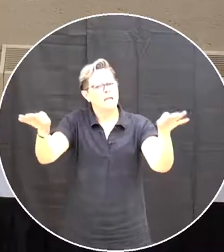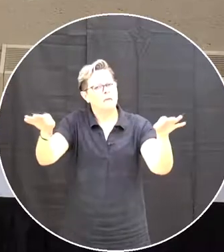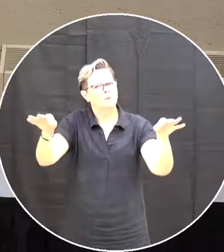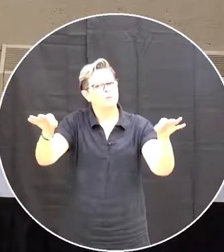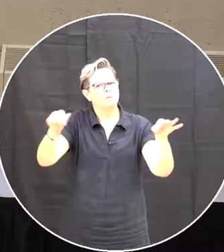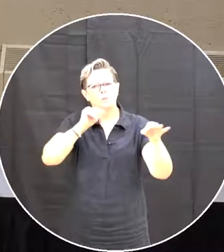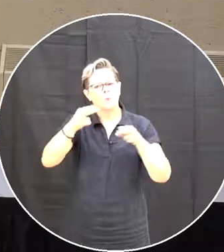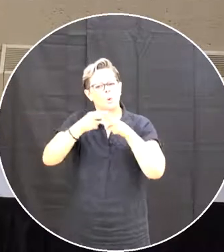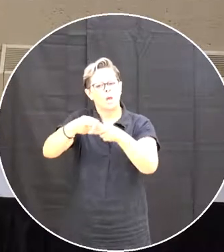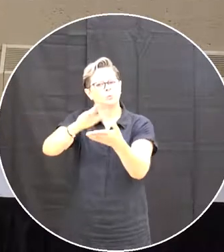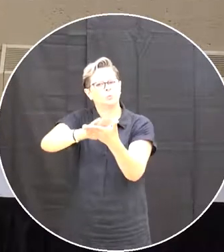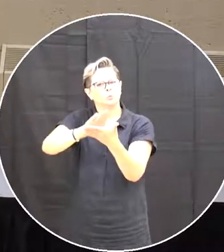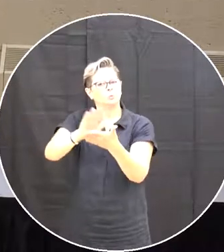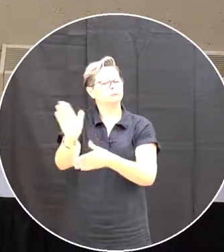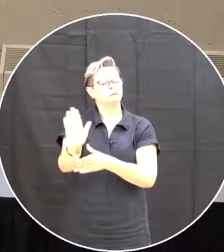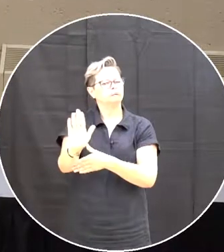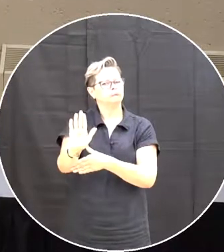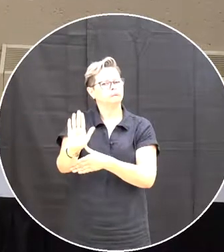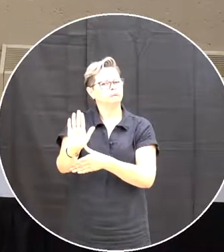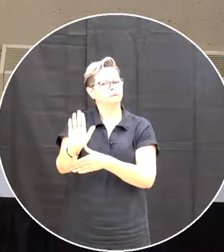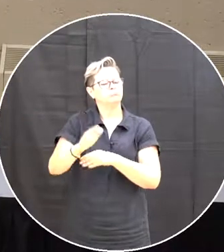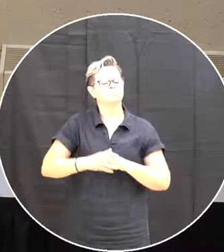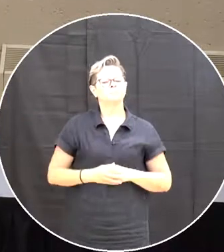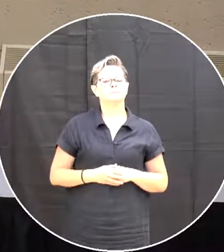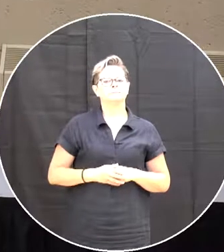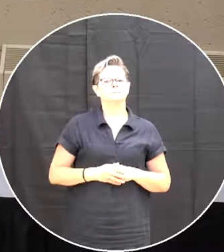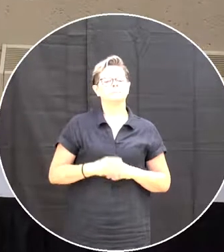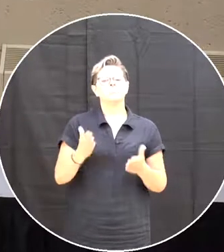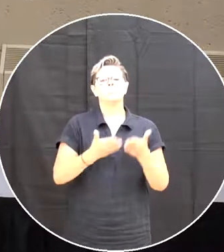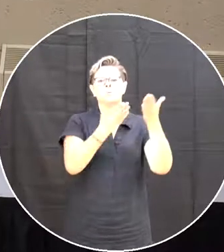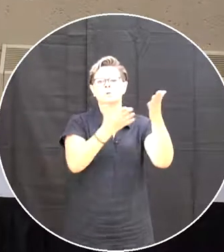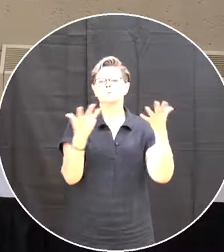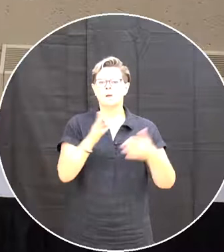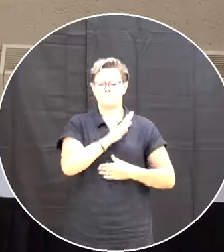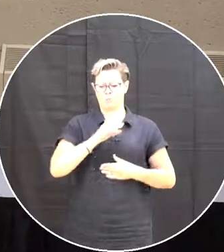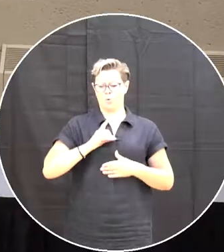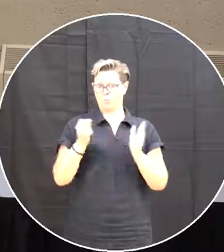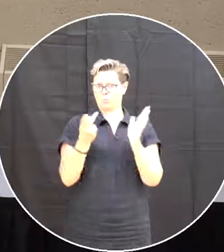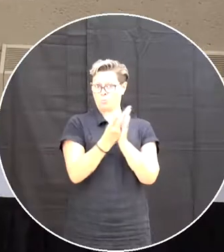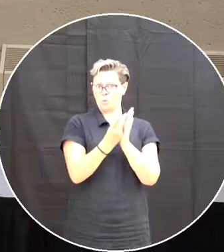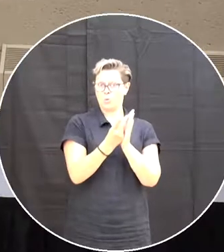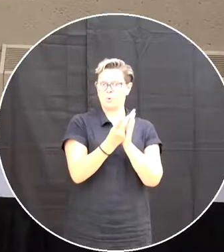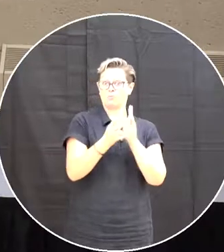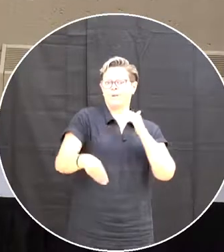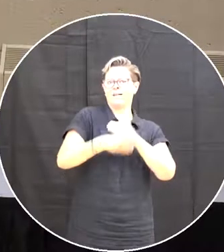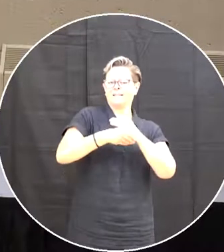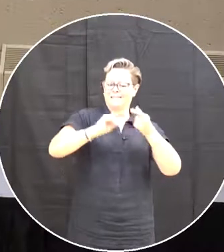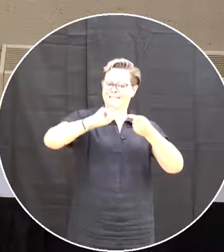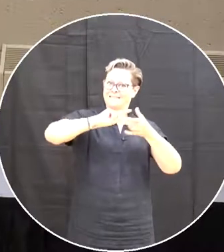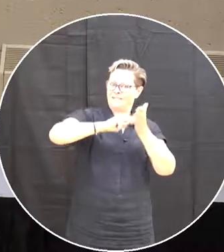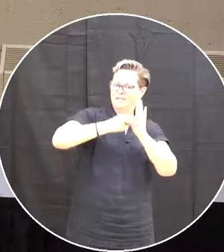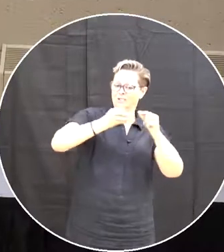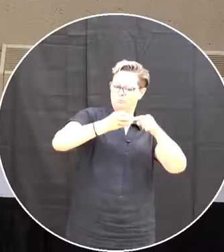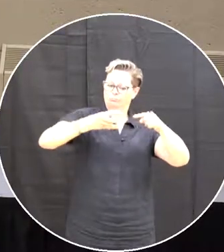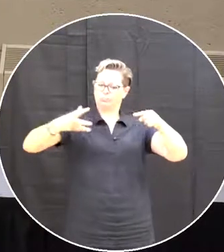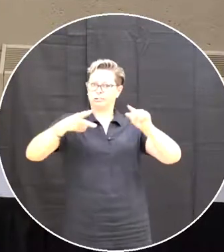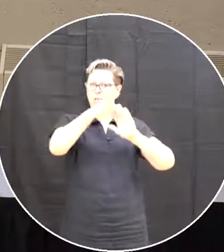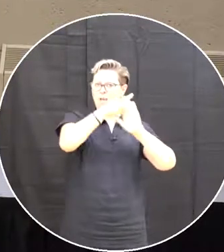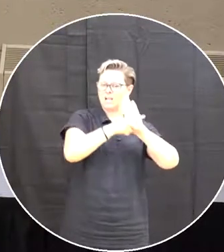can dispose of the assets The motion is that the board approve the addition of the following definition of the policy